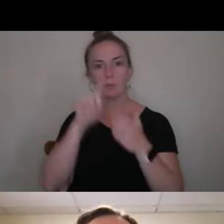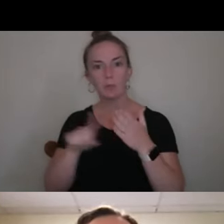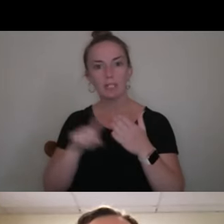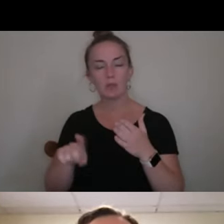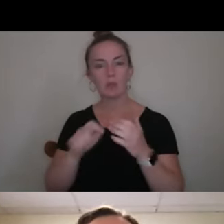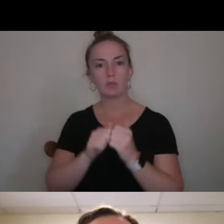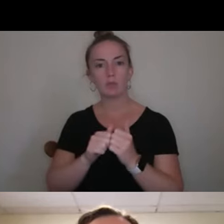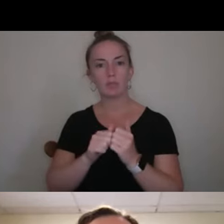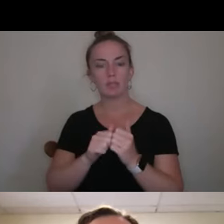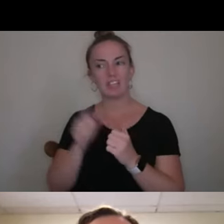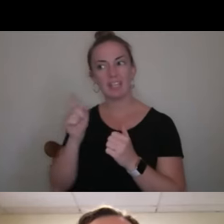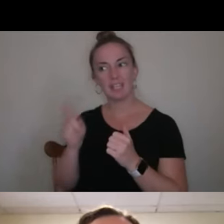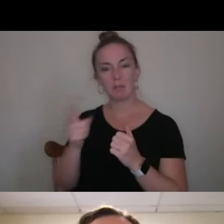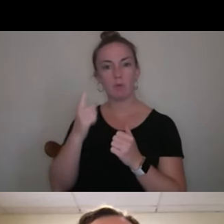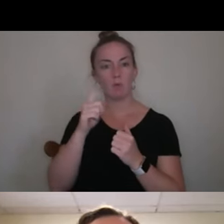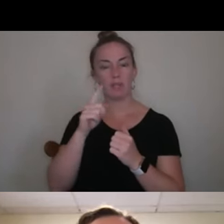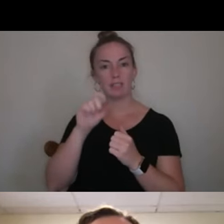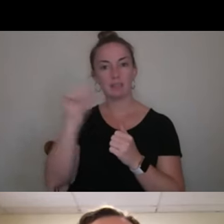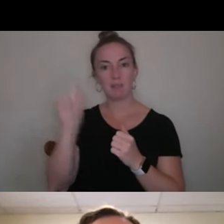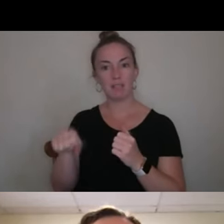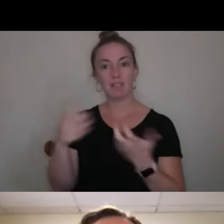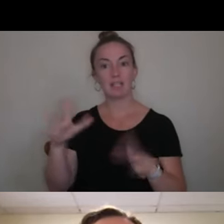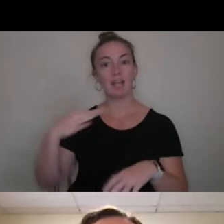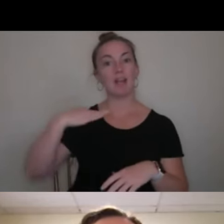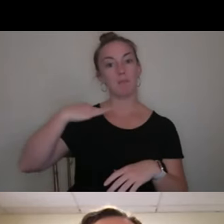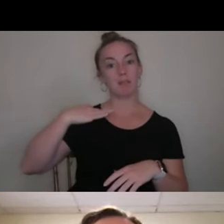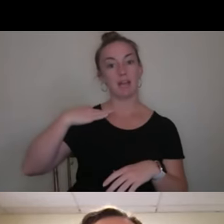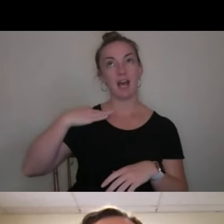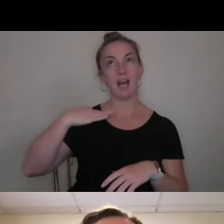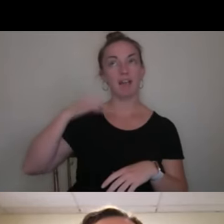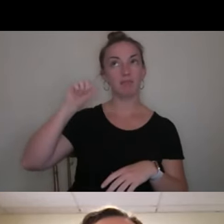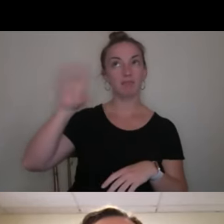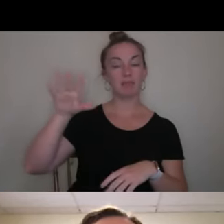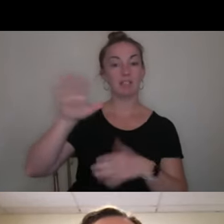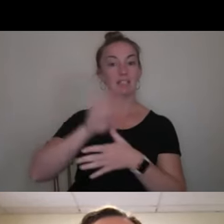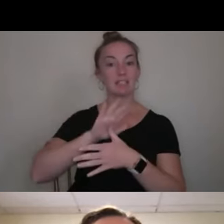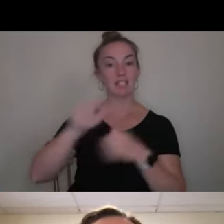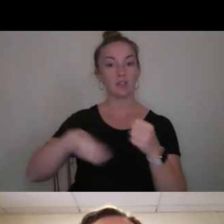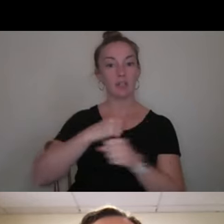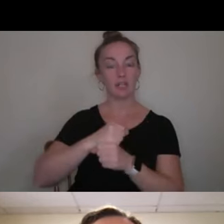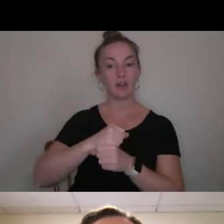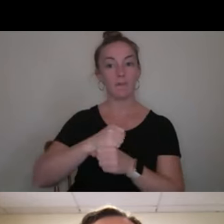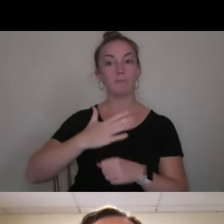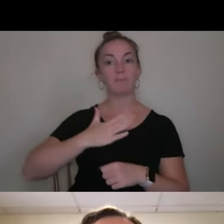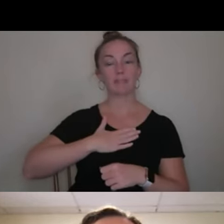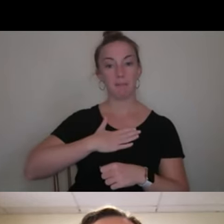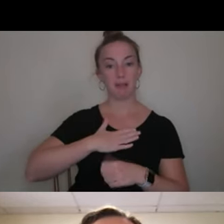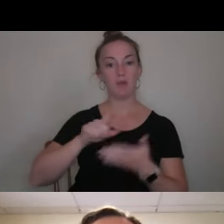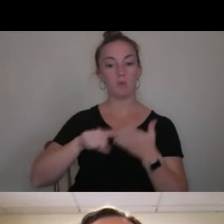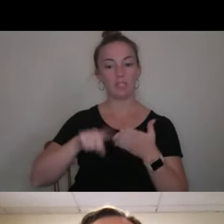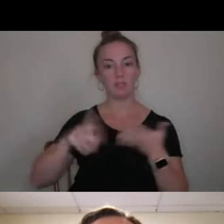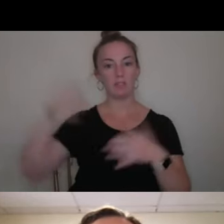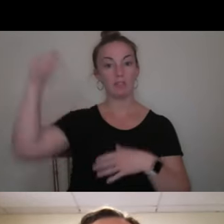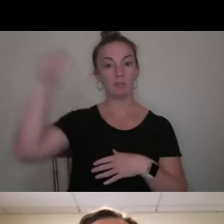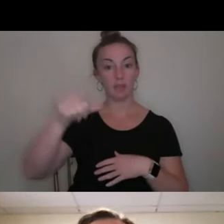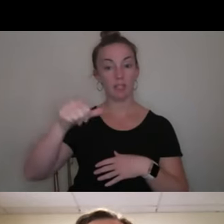And then I applied and got my research funded for my senior year so your senior year you can apply for something called john c young and you can get your